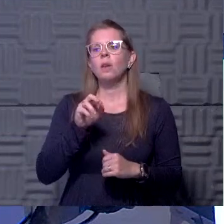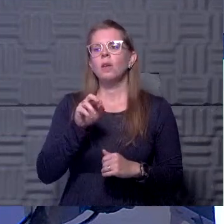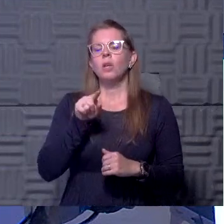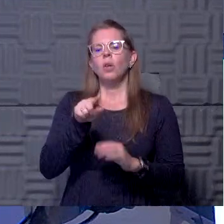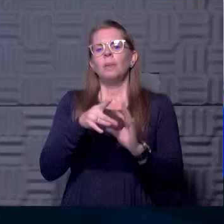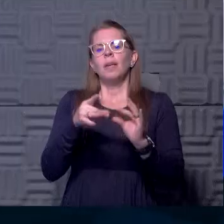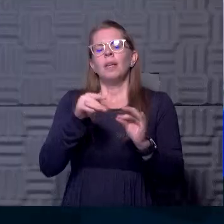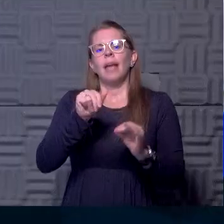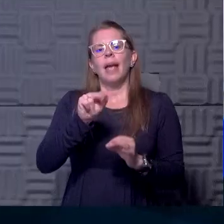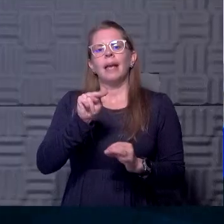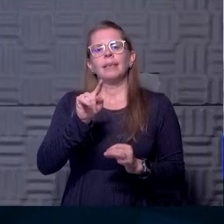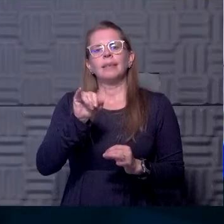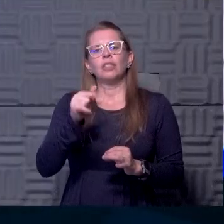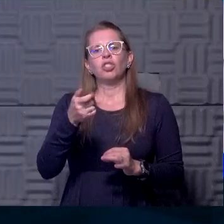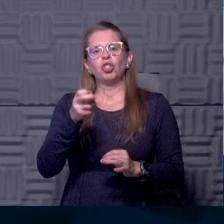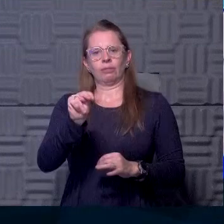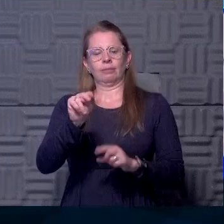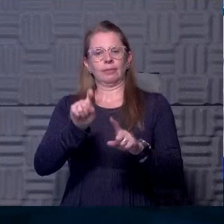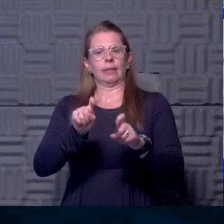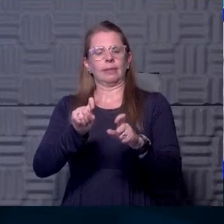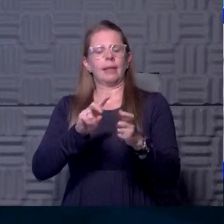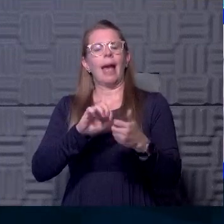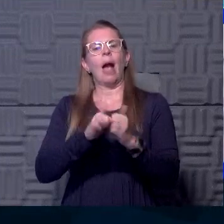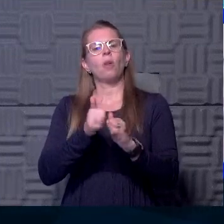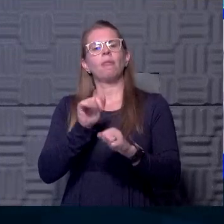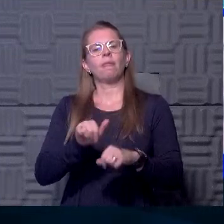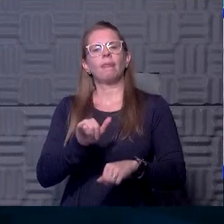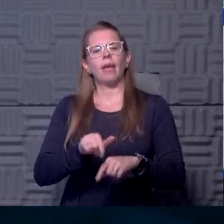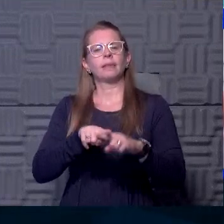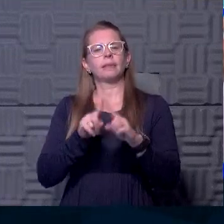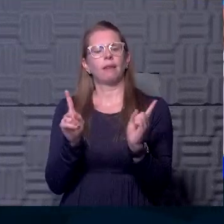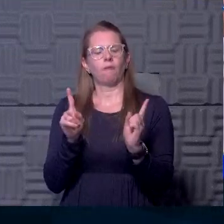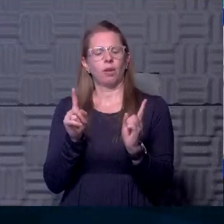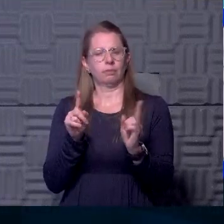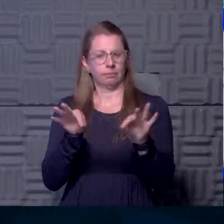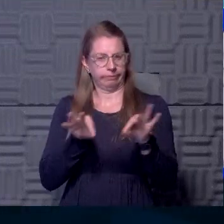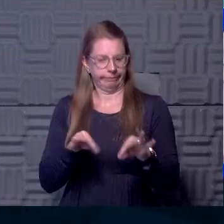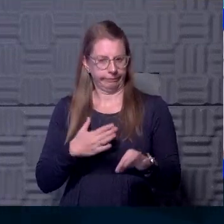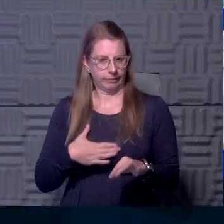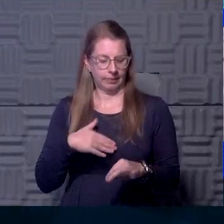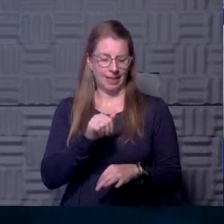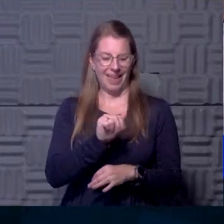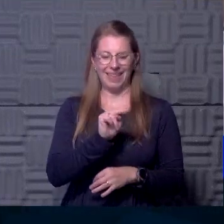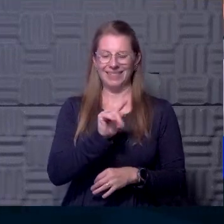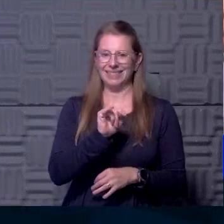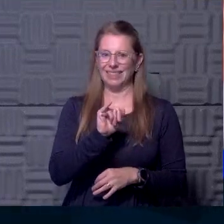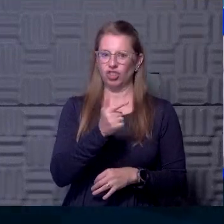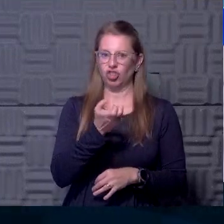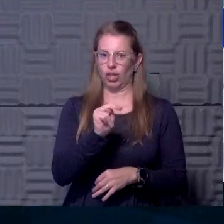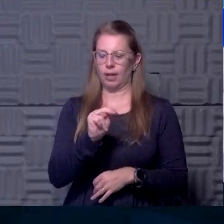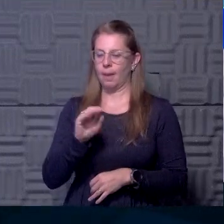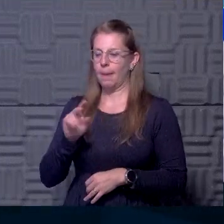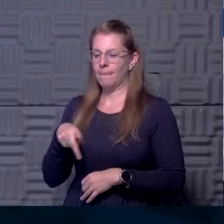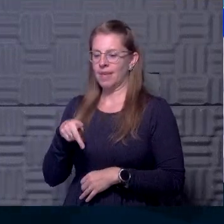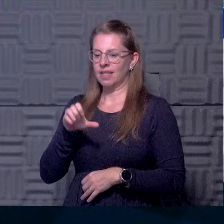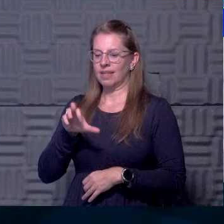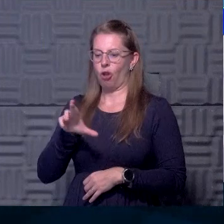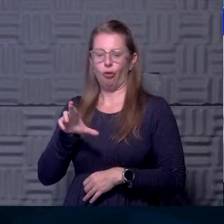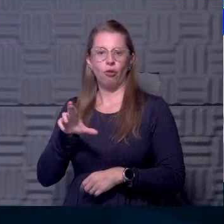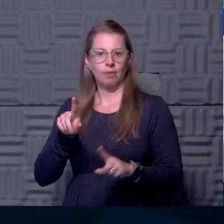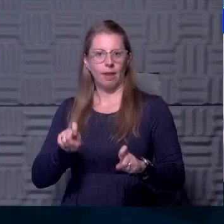spend just a moment on antigen testing. How is that different in your mind? Just talk to us a little bit about the difference between antigen and PCR testing.